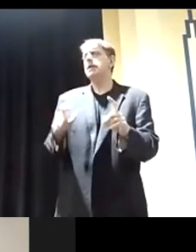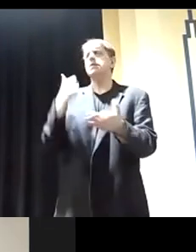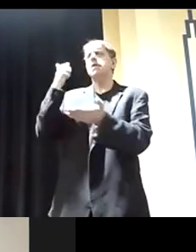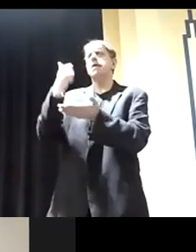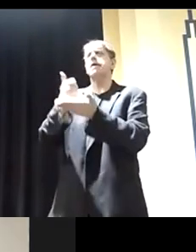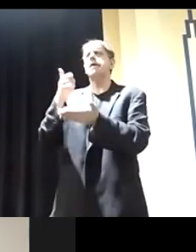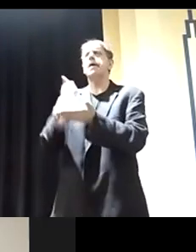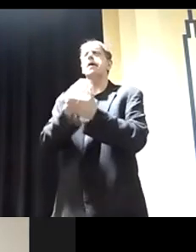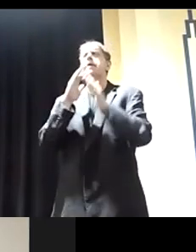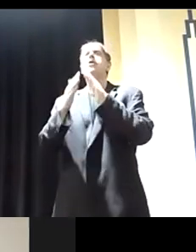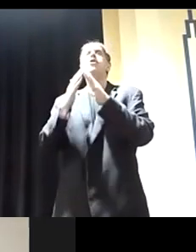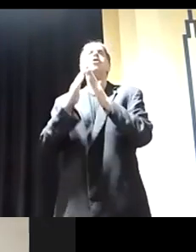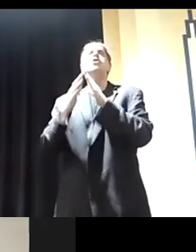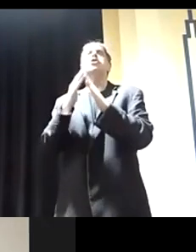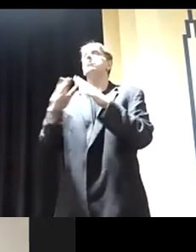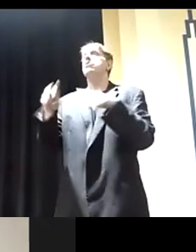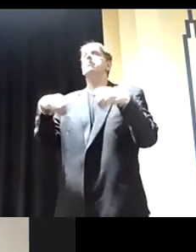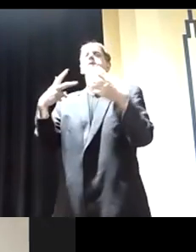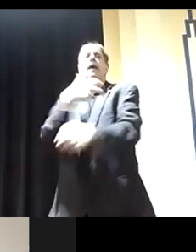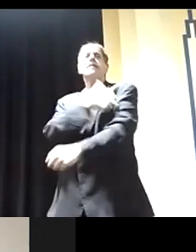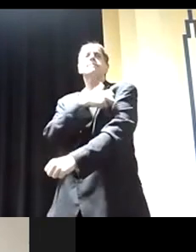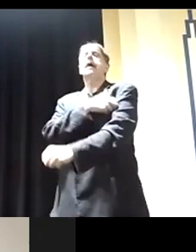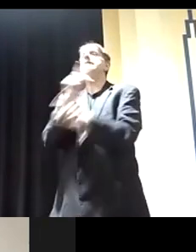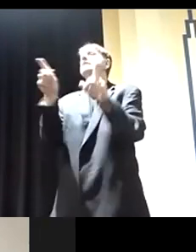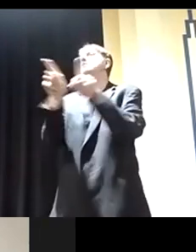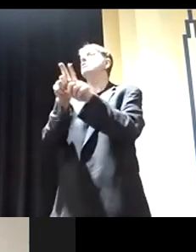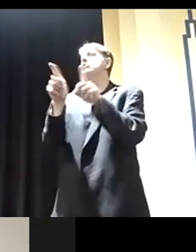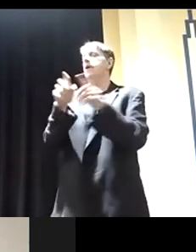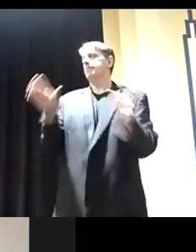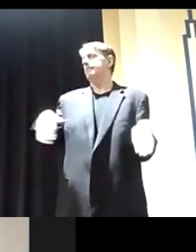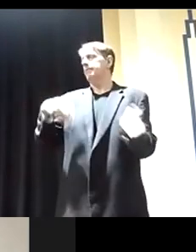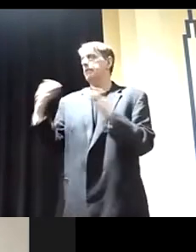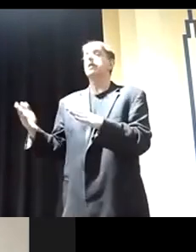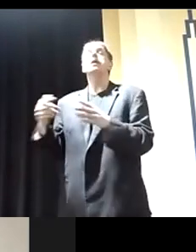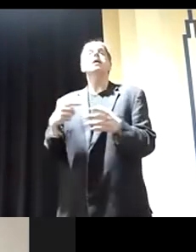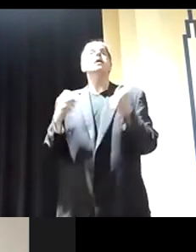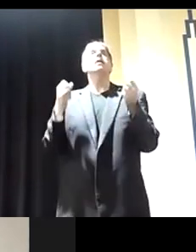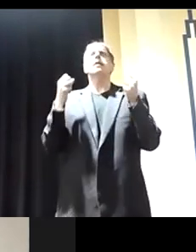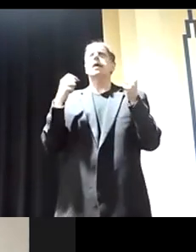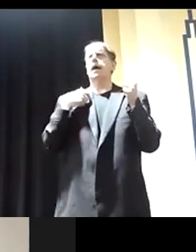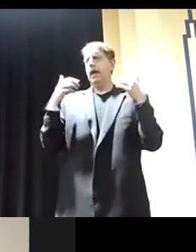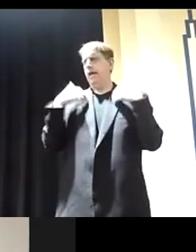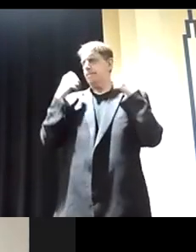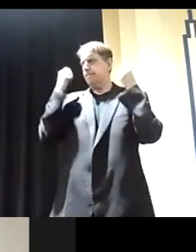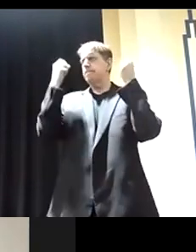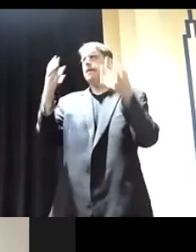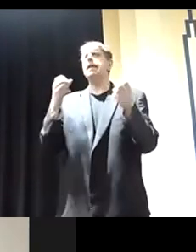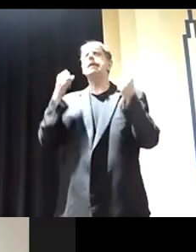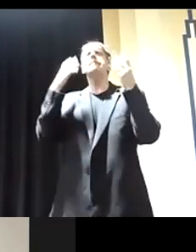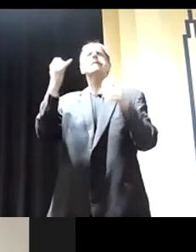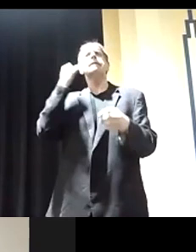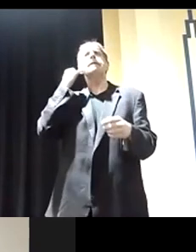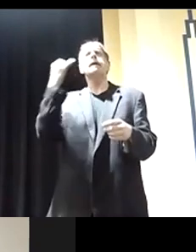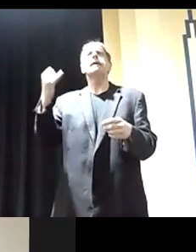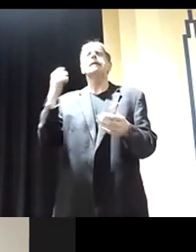is incredible to also get folks vaccines as well. Eric, go ahead. I have many ideas on how to help people